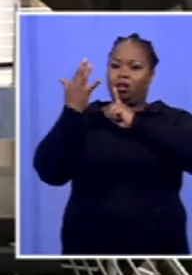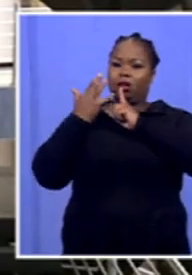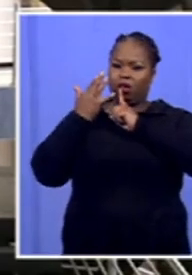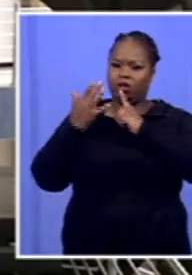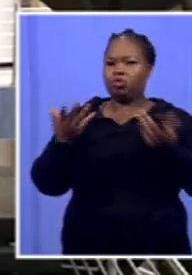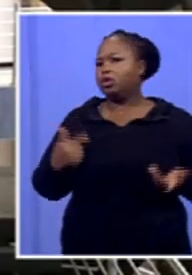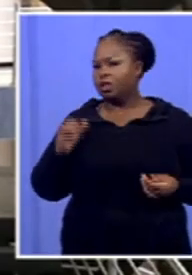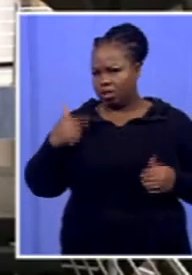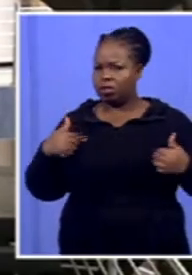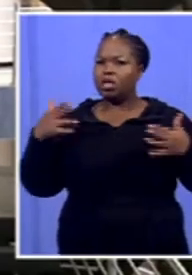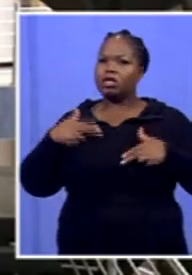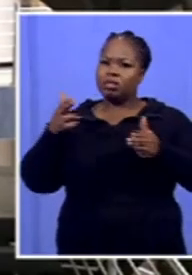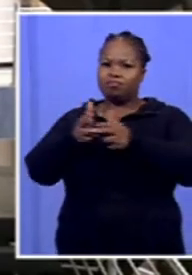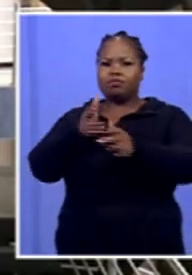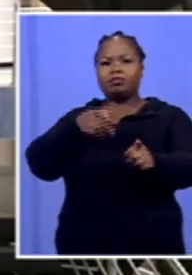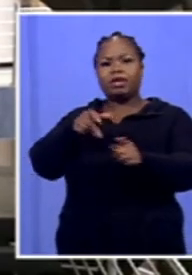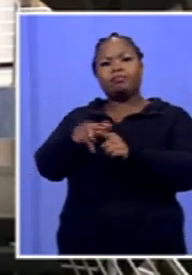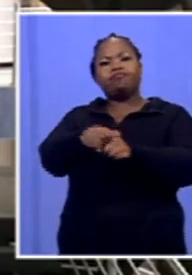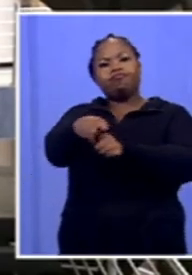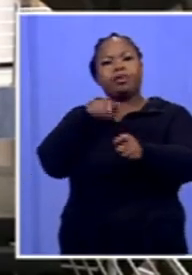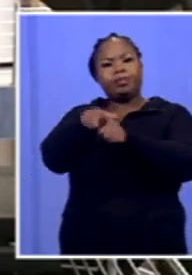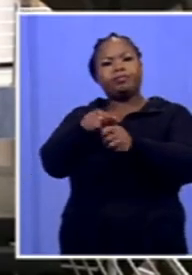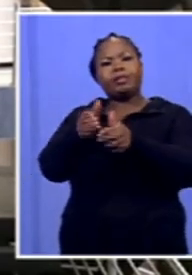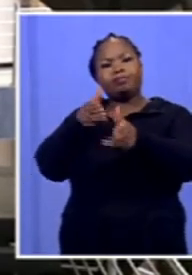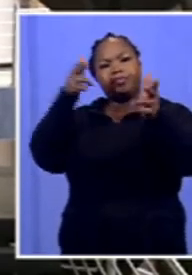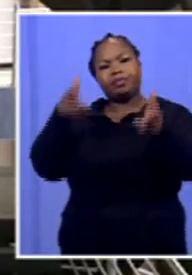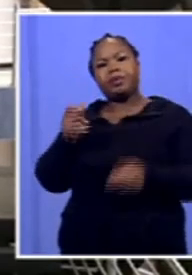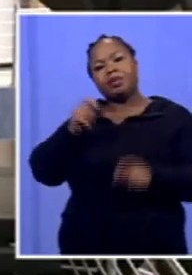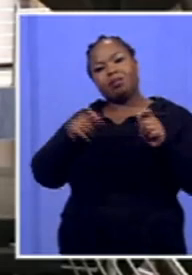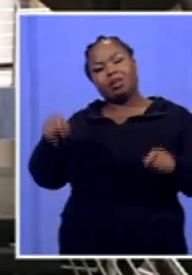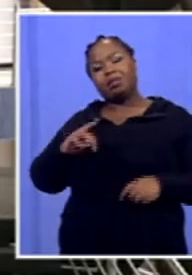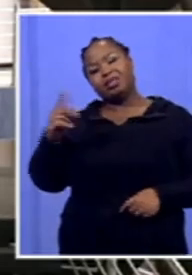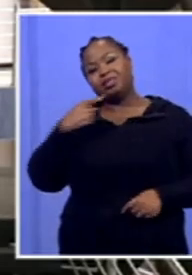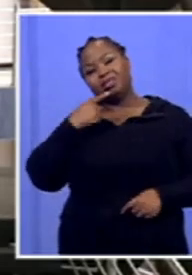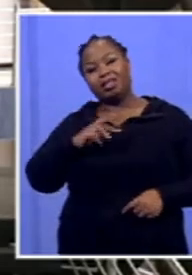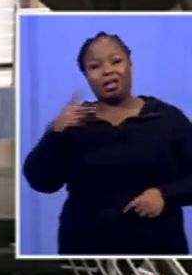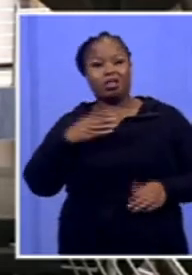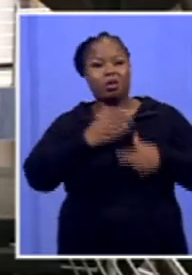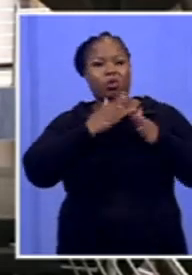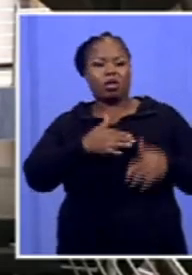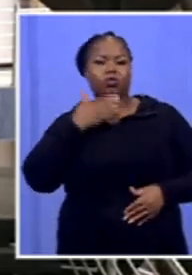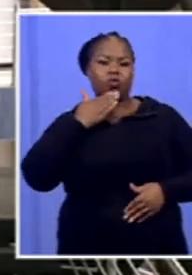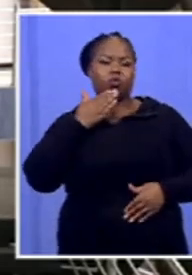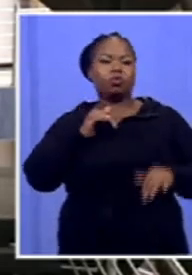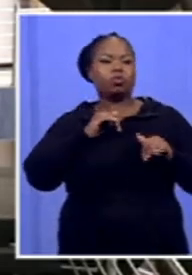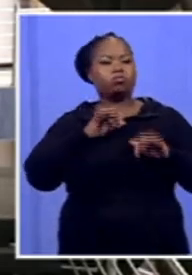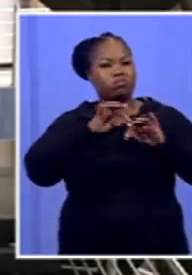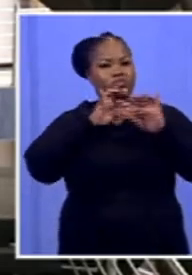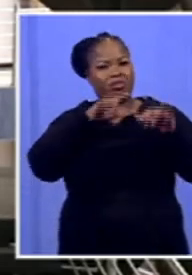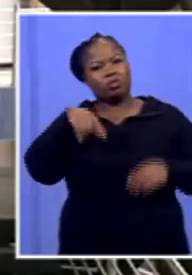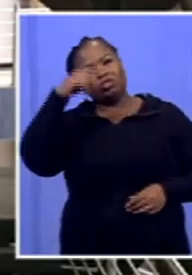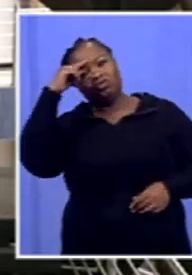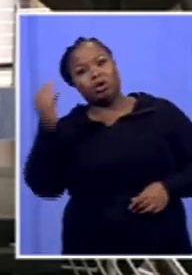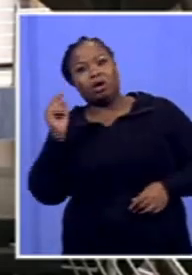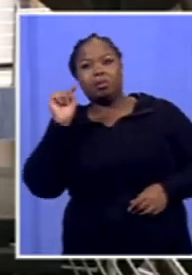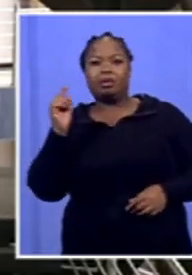that's when he started charging that firearm. But also saying that some of the workers that have been protesting, allegedly they were drunk on